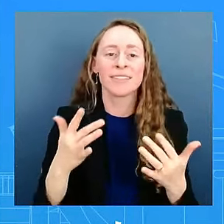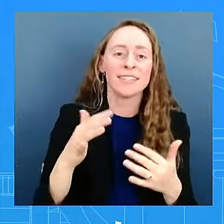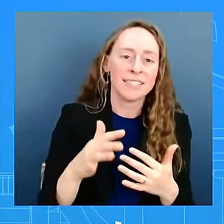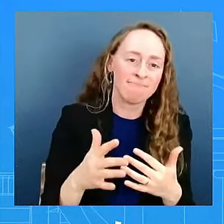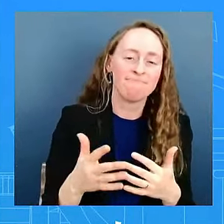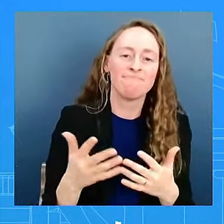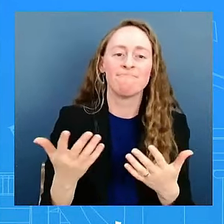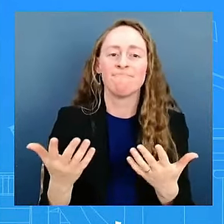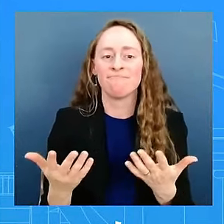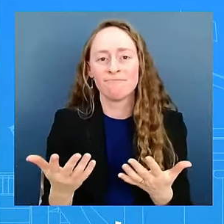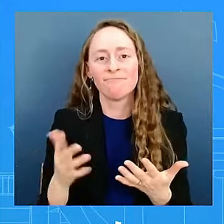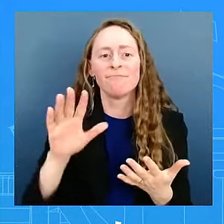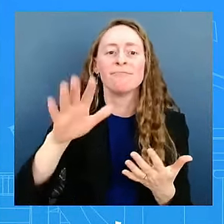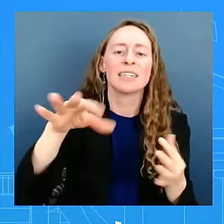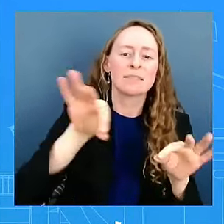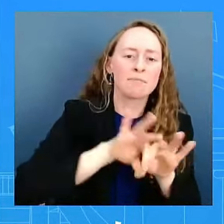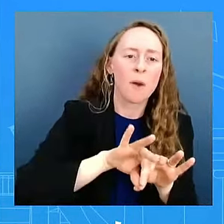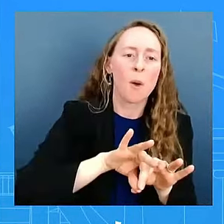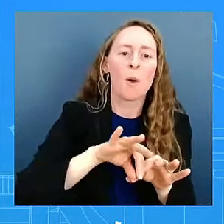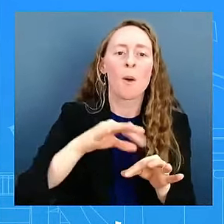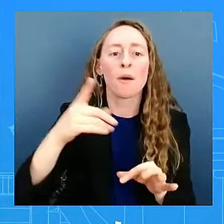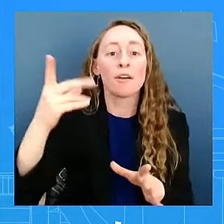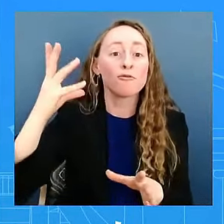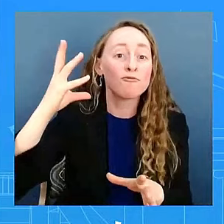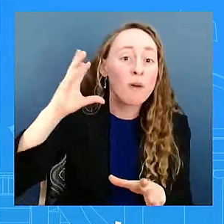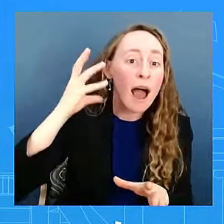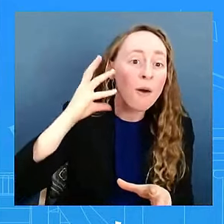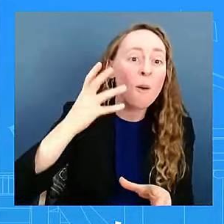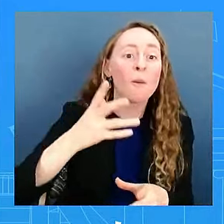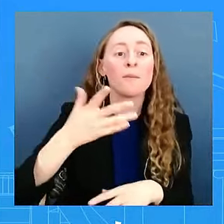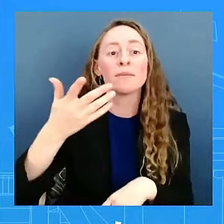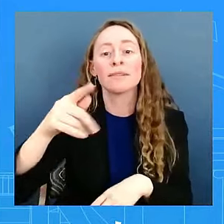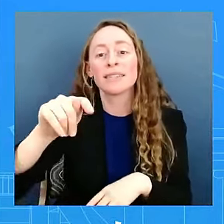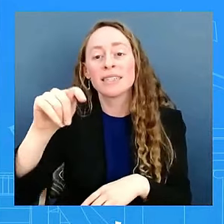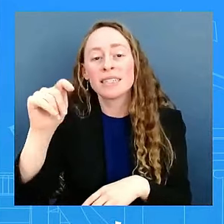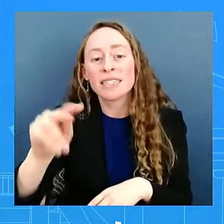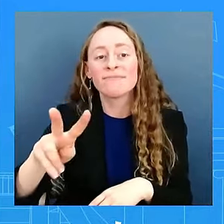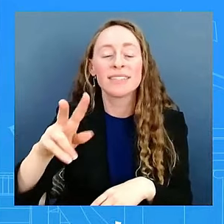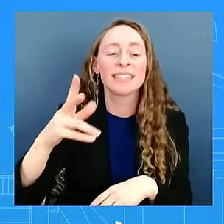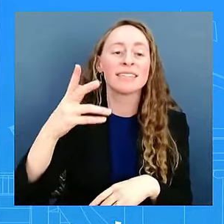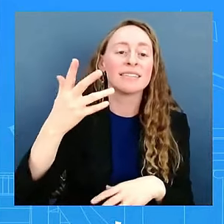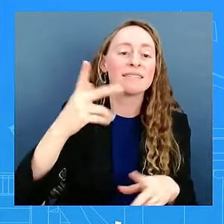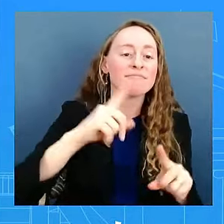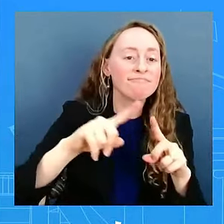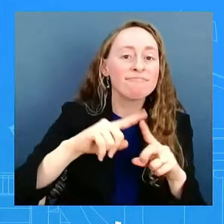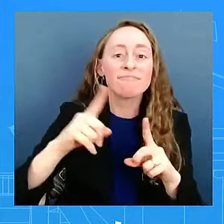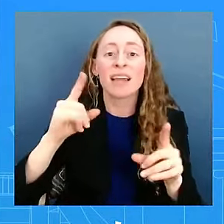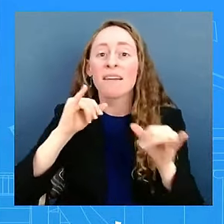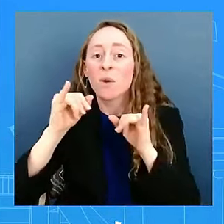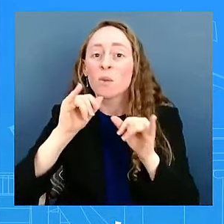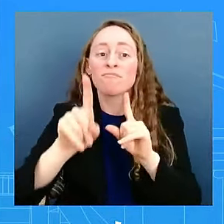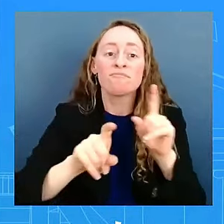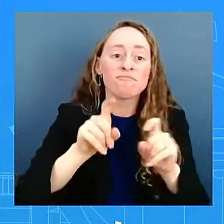it's a radio host, a TV host, or a newspaper reporter, we do that on a regular. And it is something that we have been proud